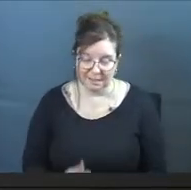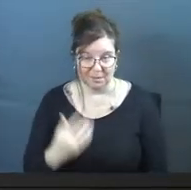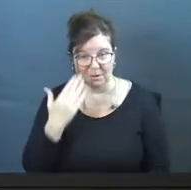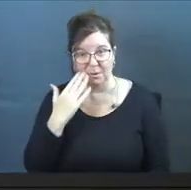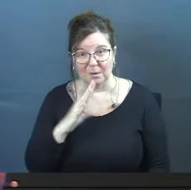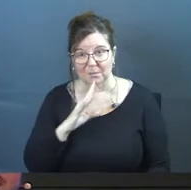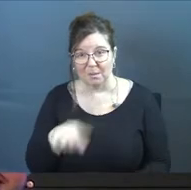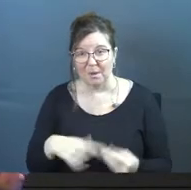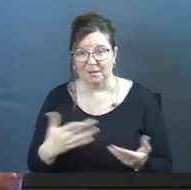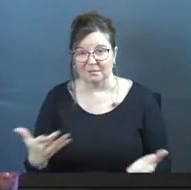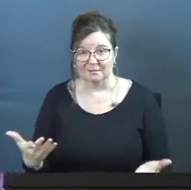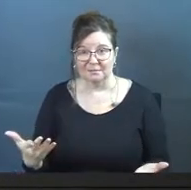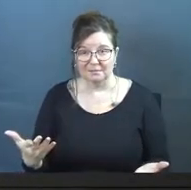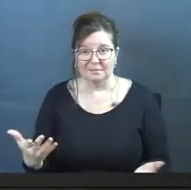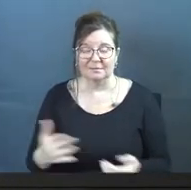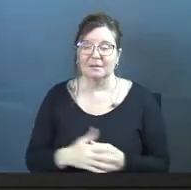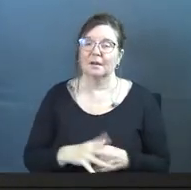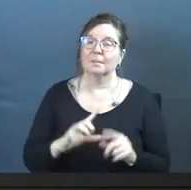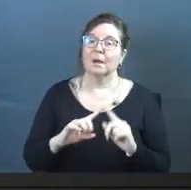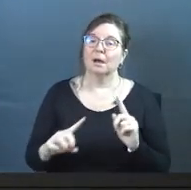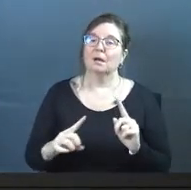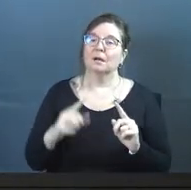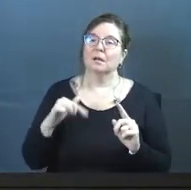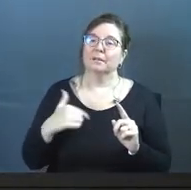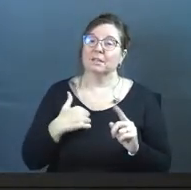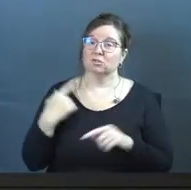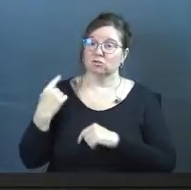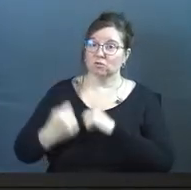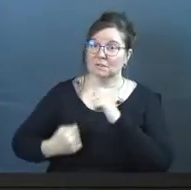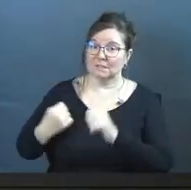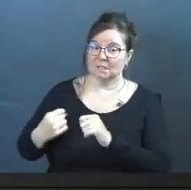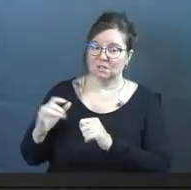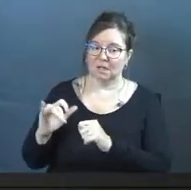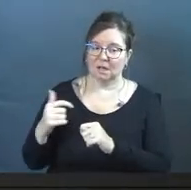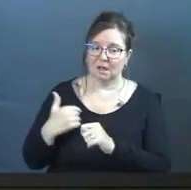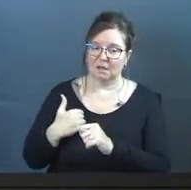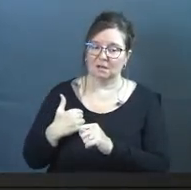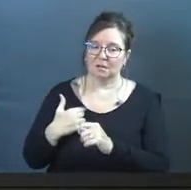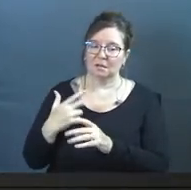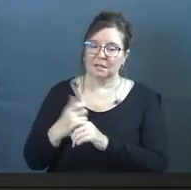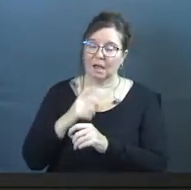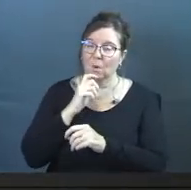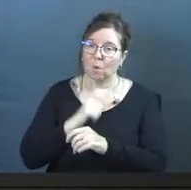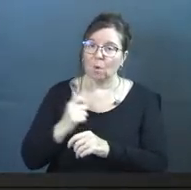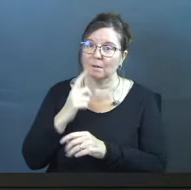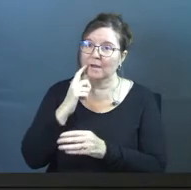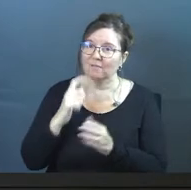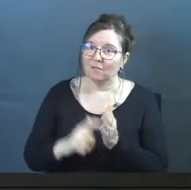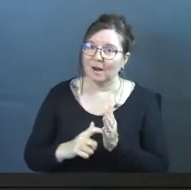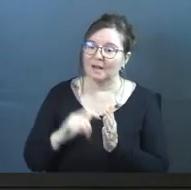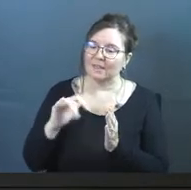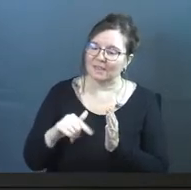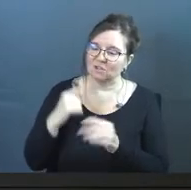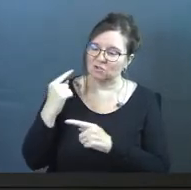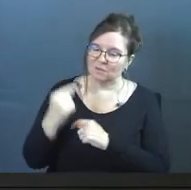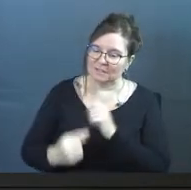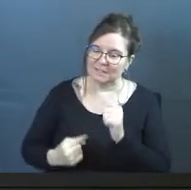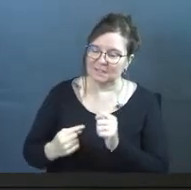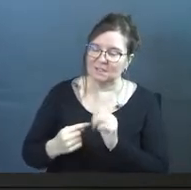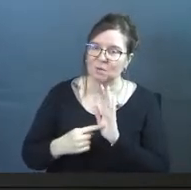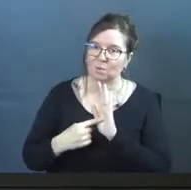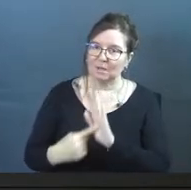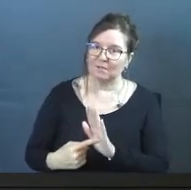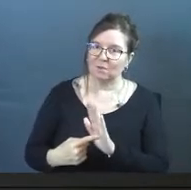Anybody know what I'm talking about? Yeah. Yeah. But what this tradition, as I've gotten older, I've recognized that this tradition